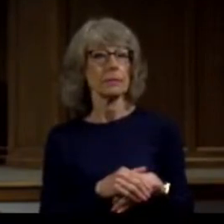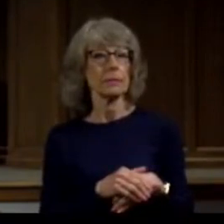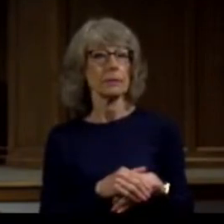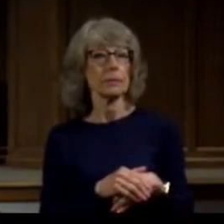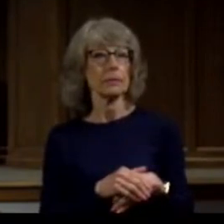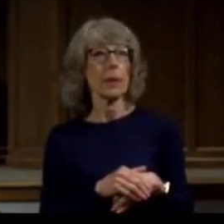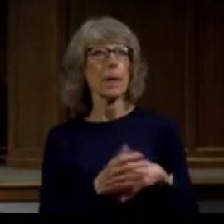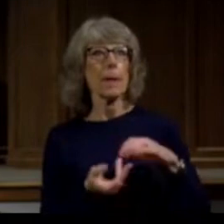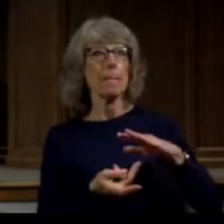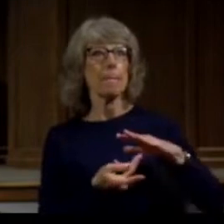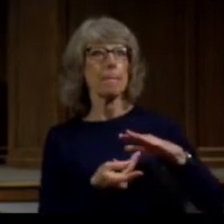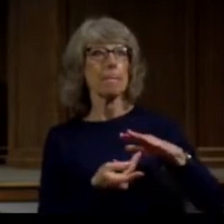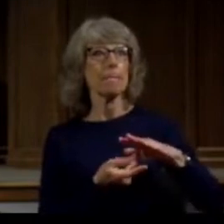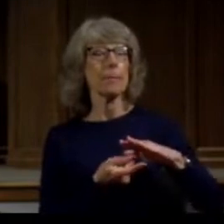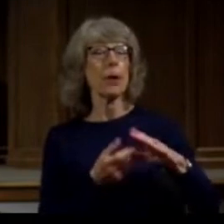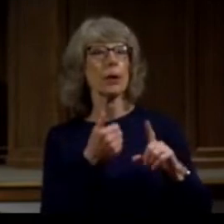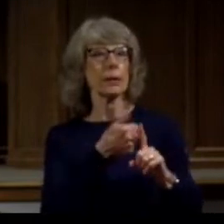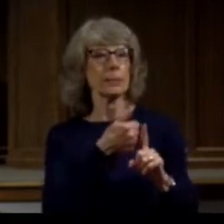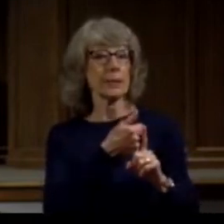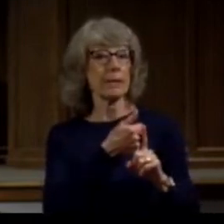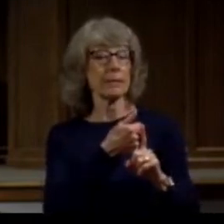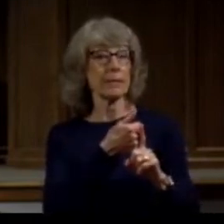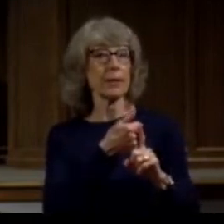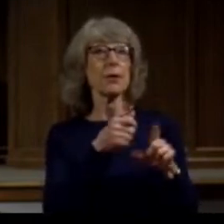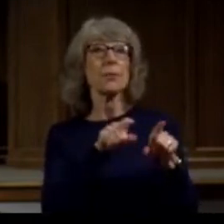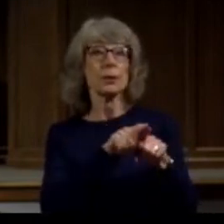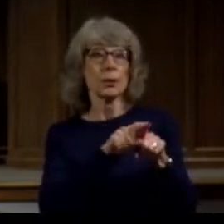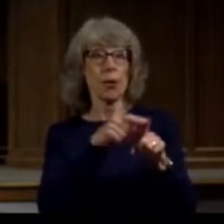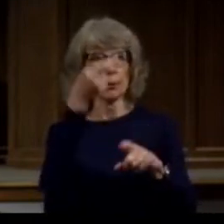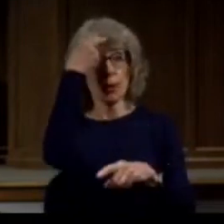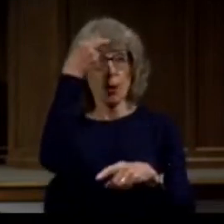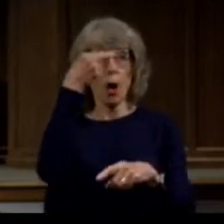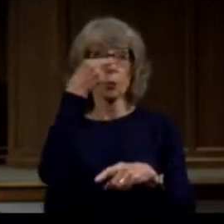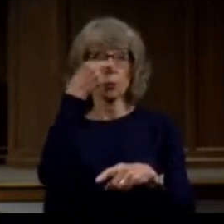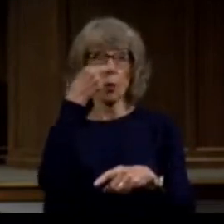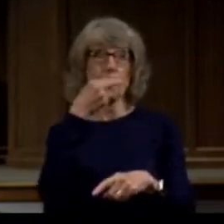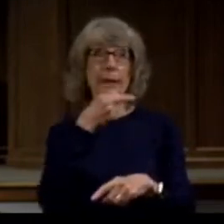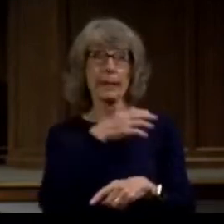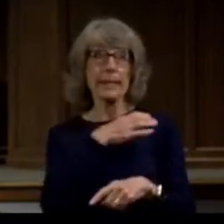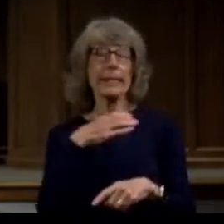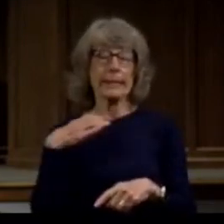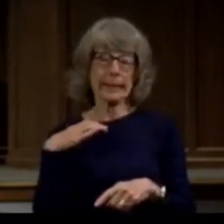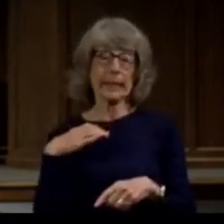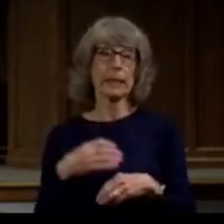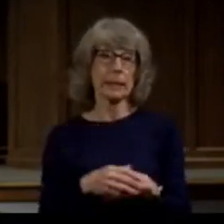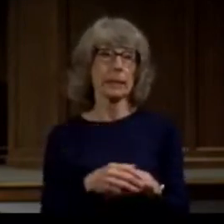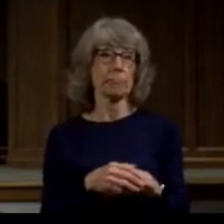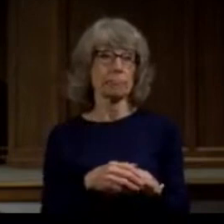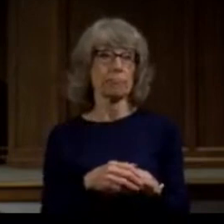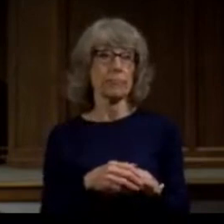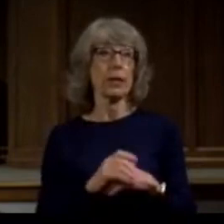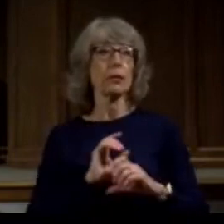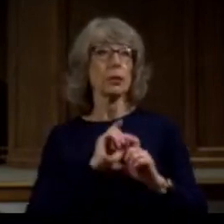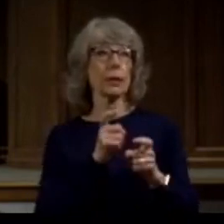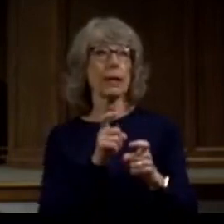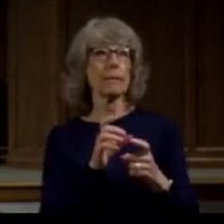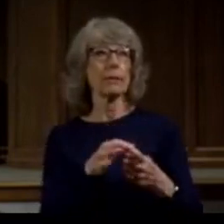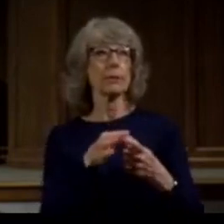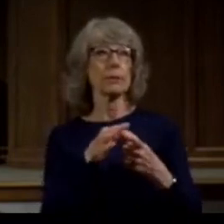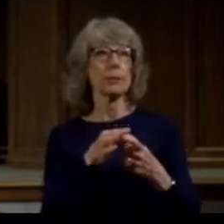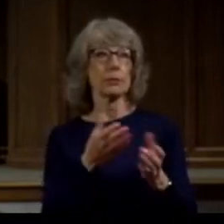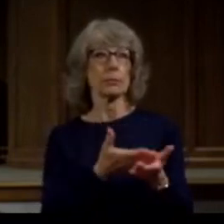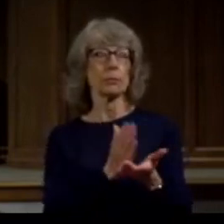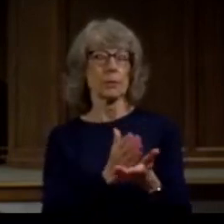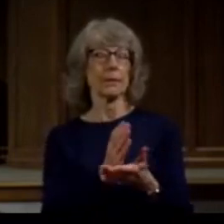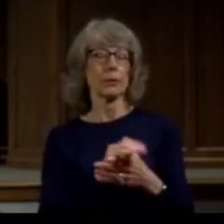Roman citizen at a time in which being a Roman citizen gave you unique privileges in life.